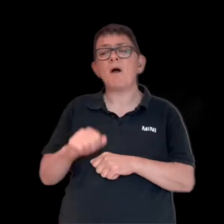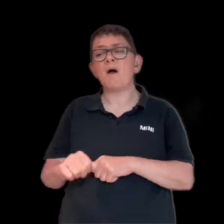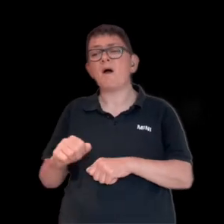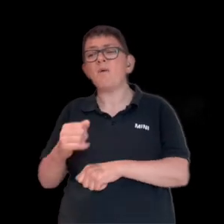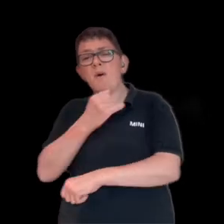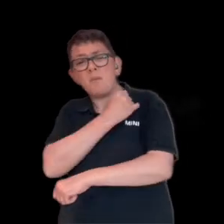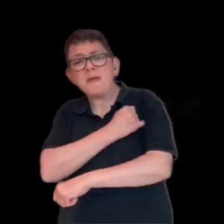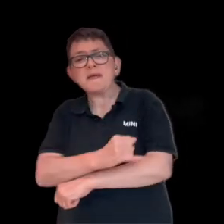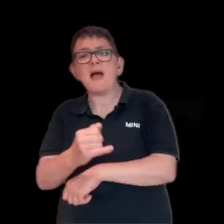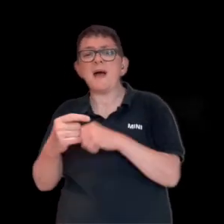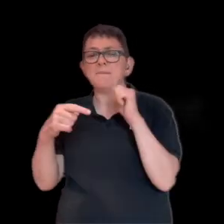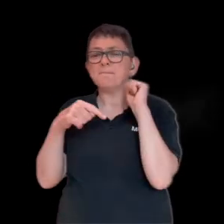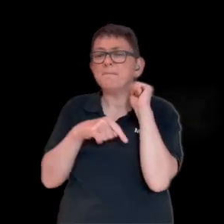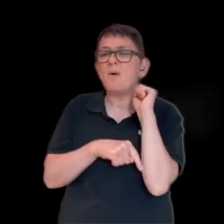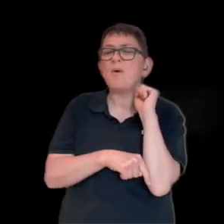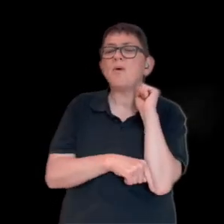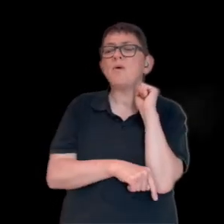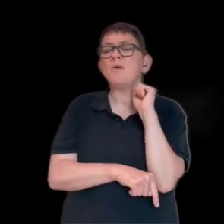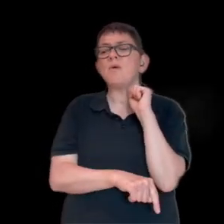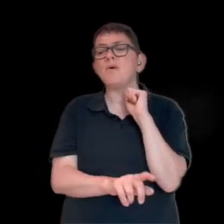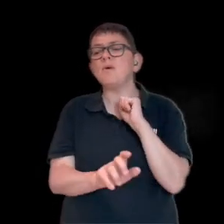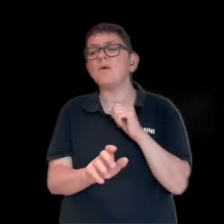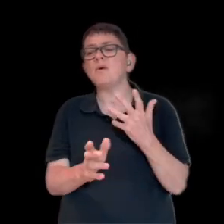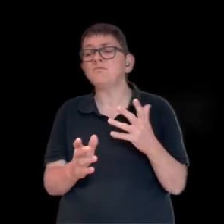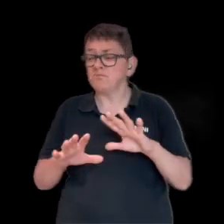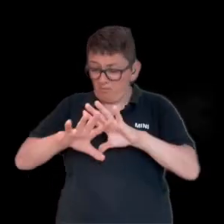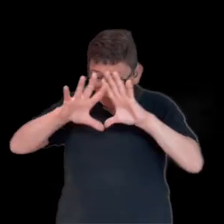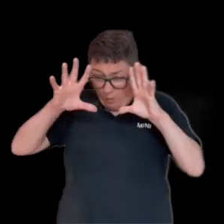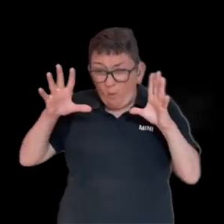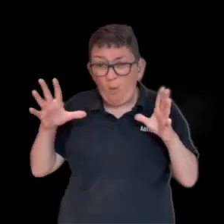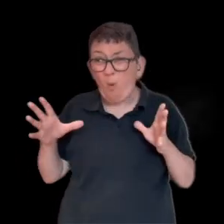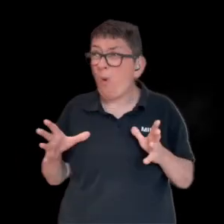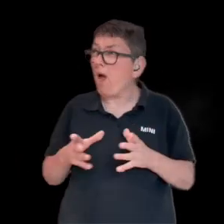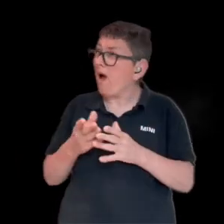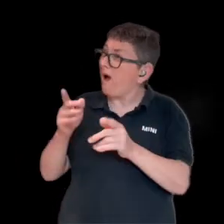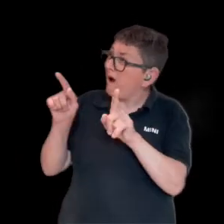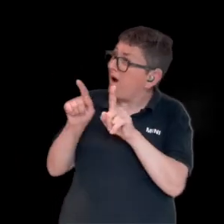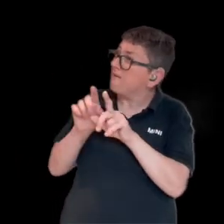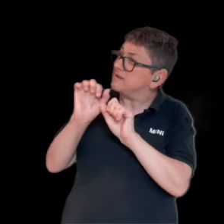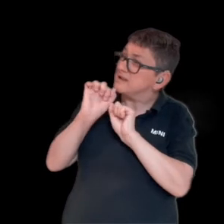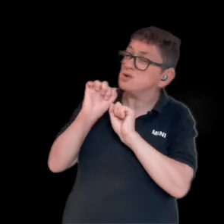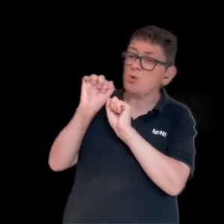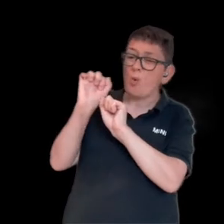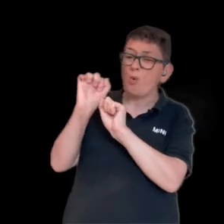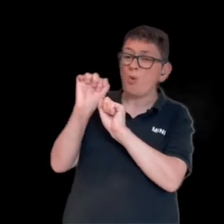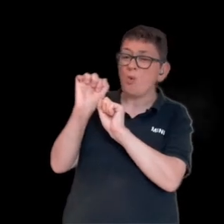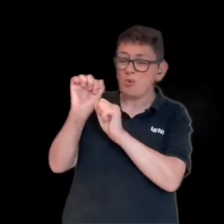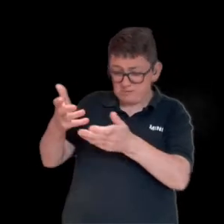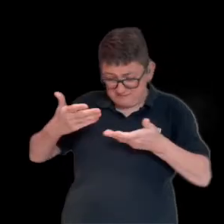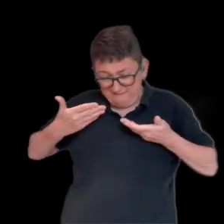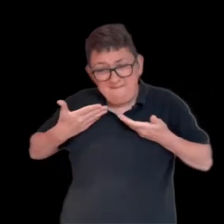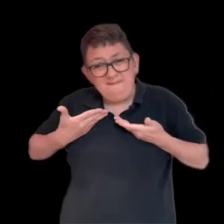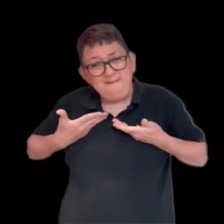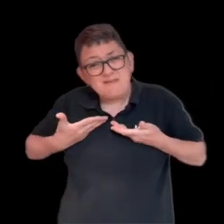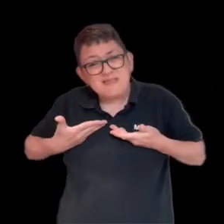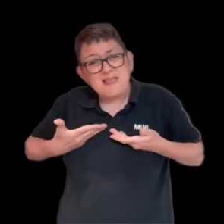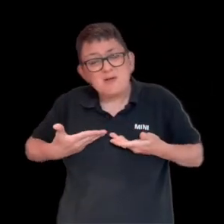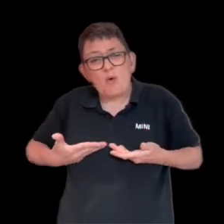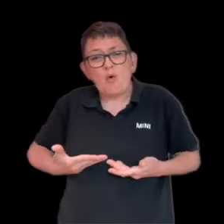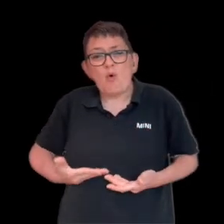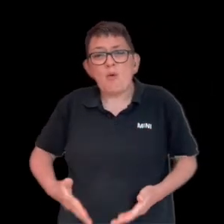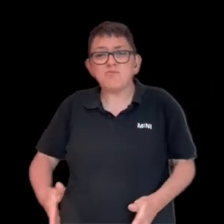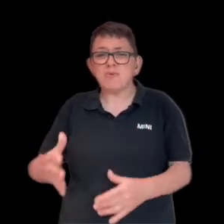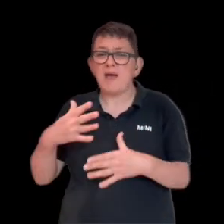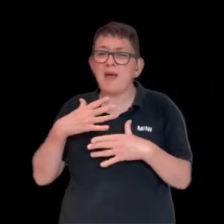Though I'm weak and poor, all I have is yours, every